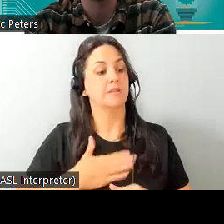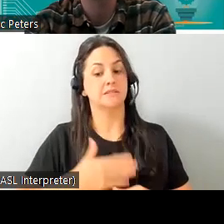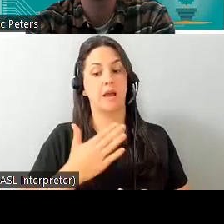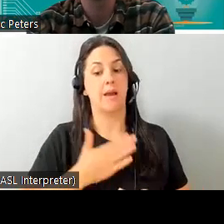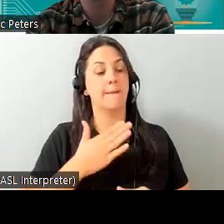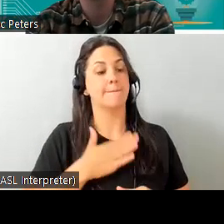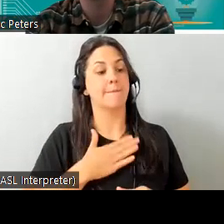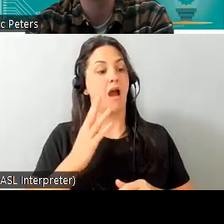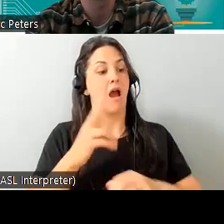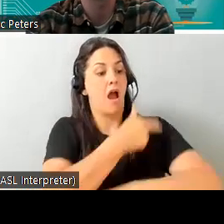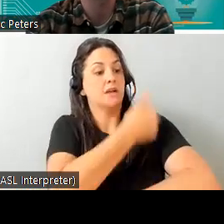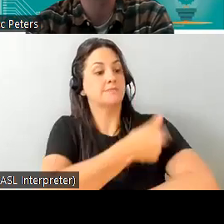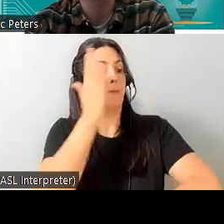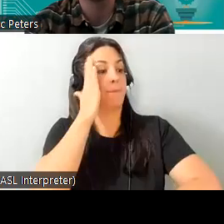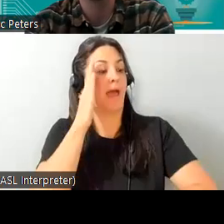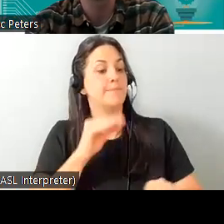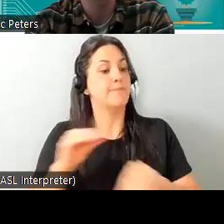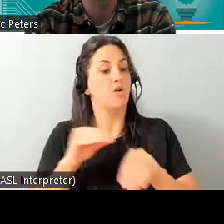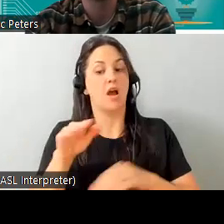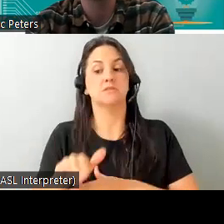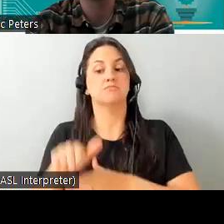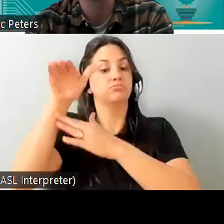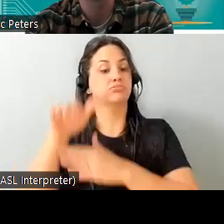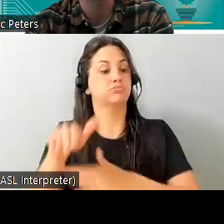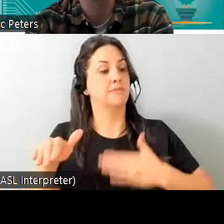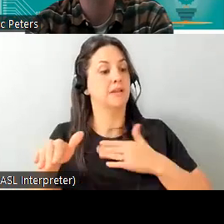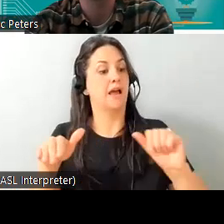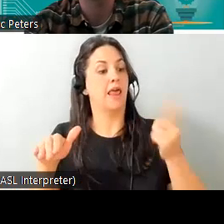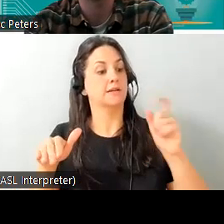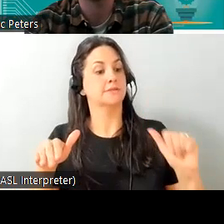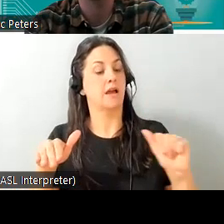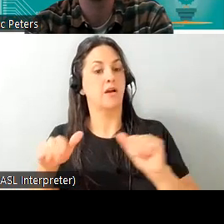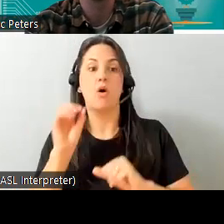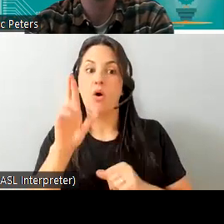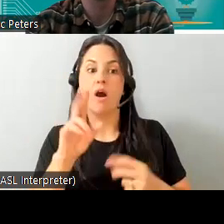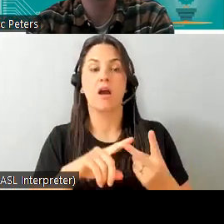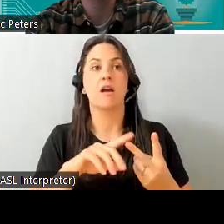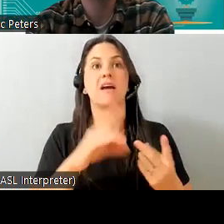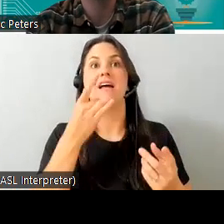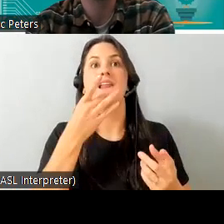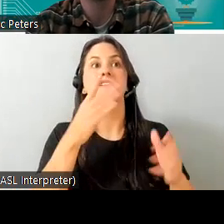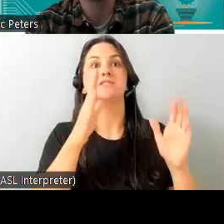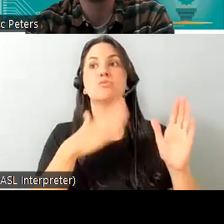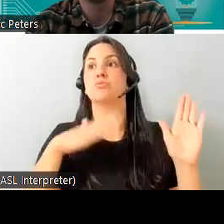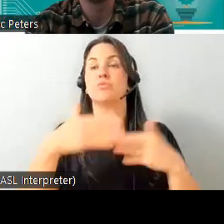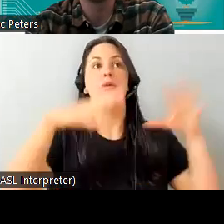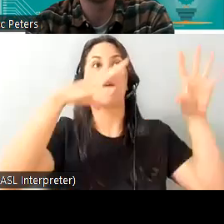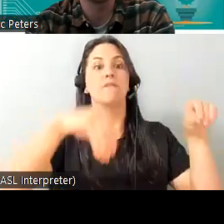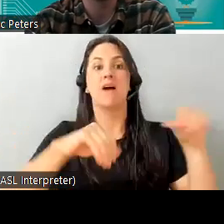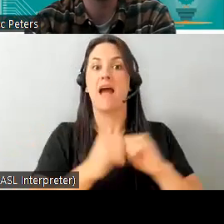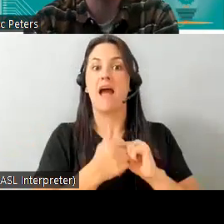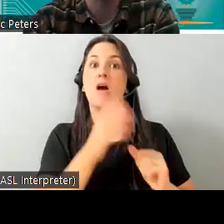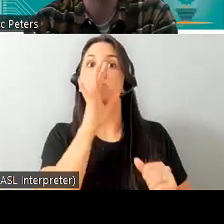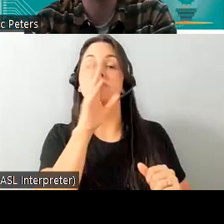hospital bed or use a sip and puff input device to turn off the lights in your room this is kind of the level of